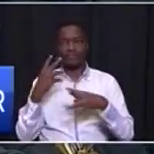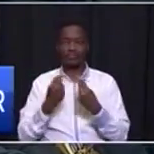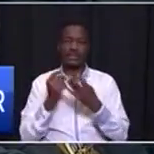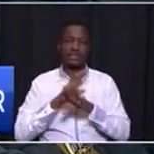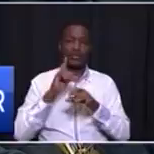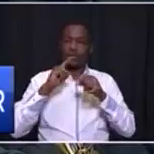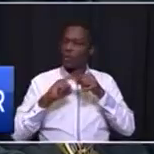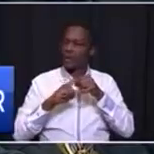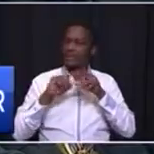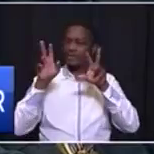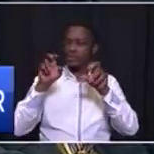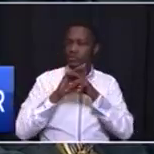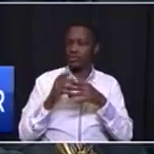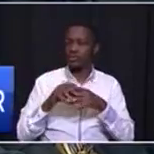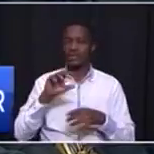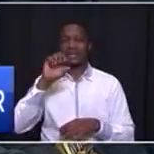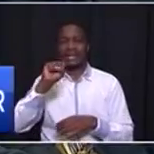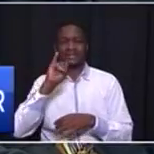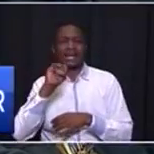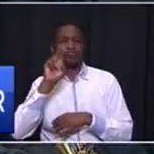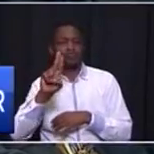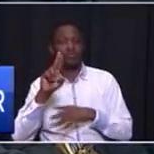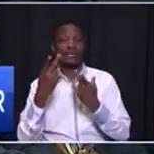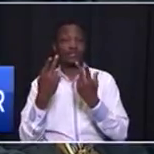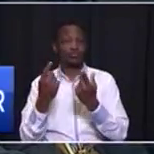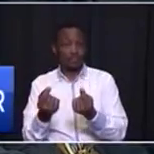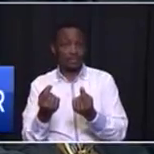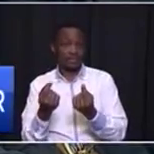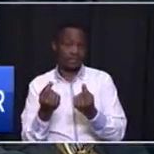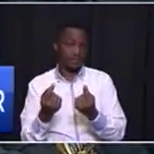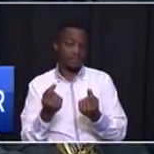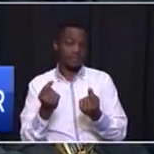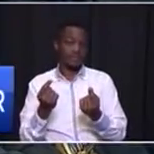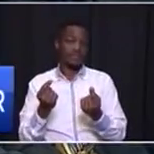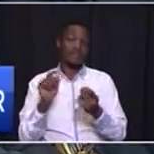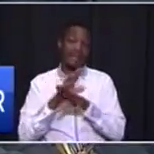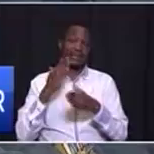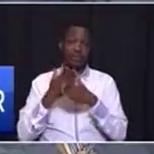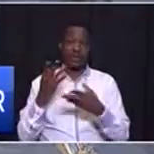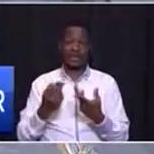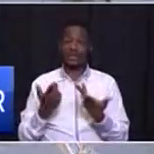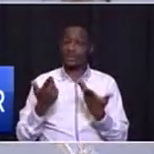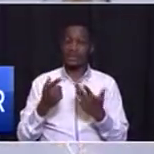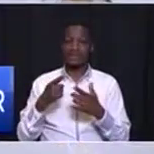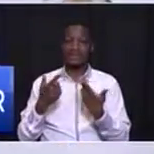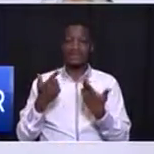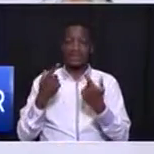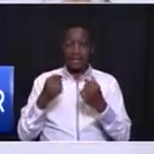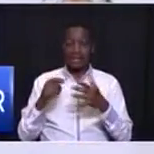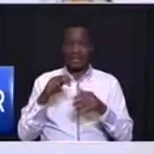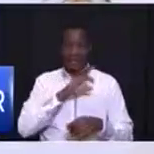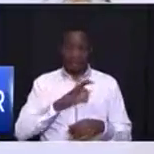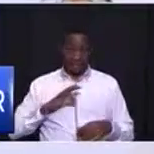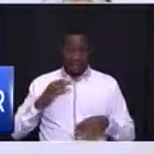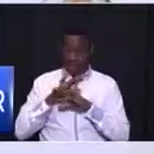there the work that the SIU is doing and the work that the integrity management unit is doing in the premier's office will be